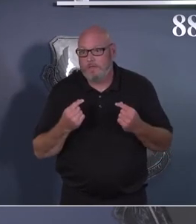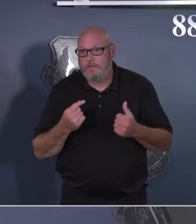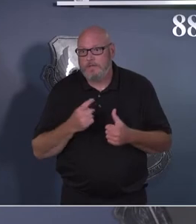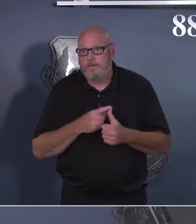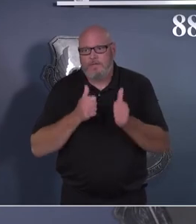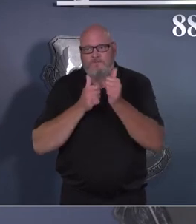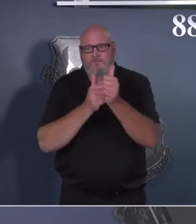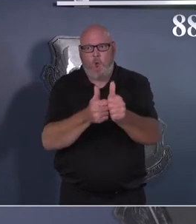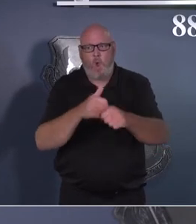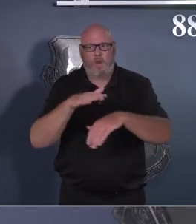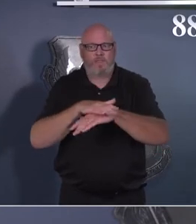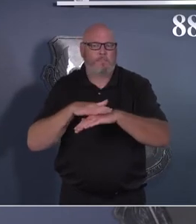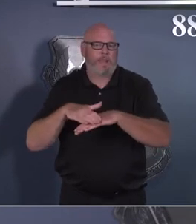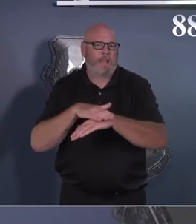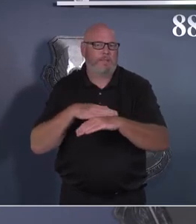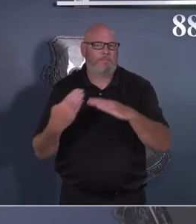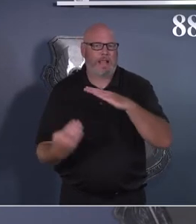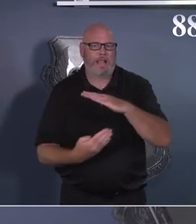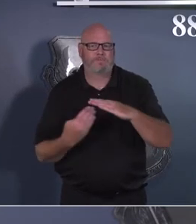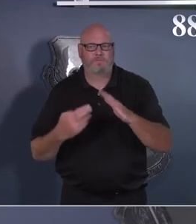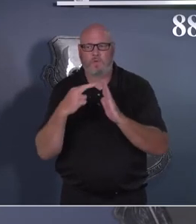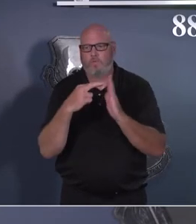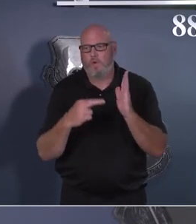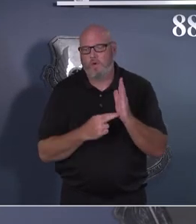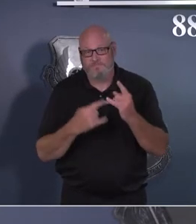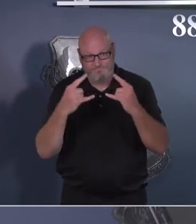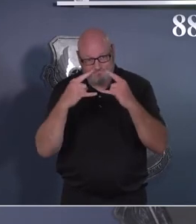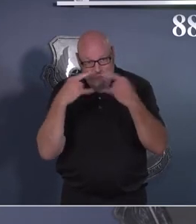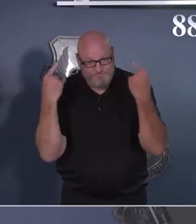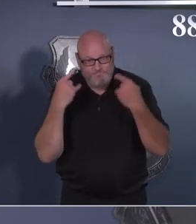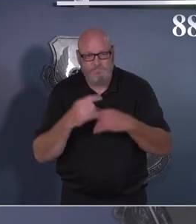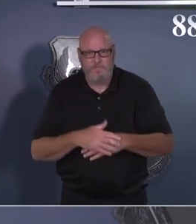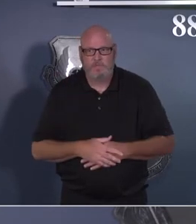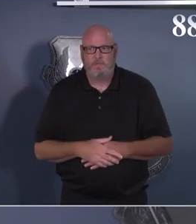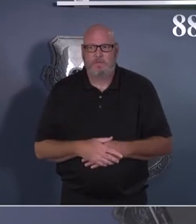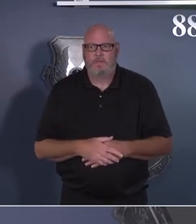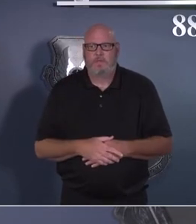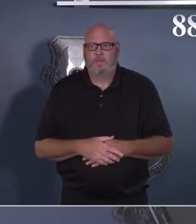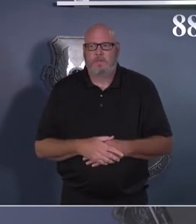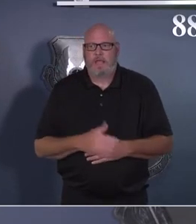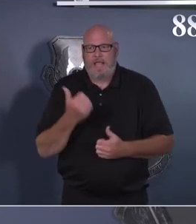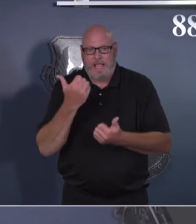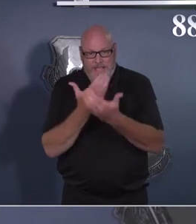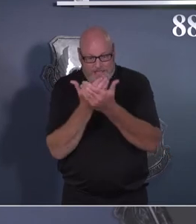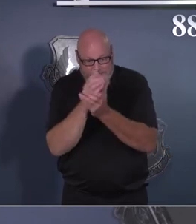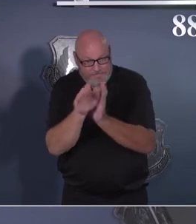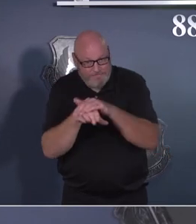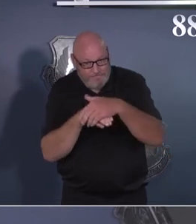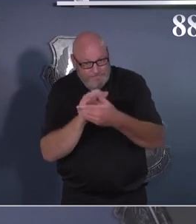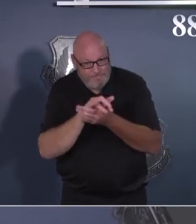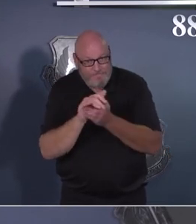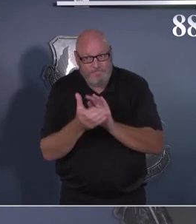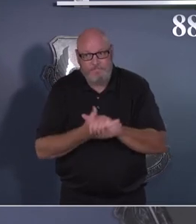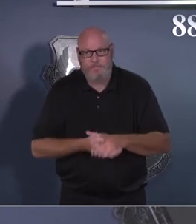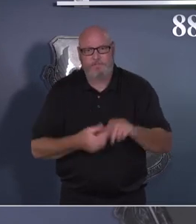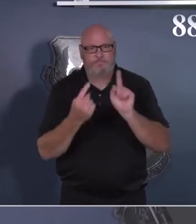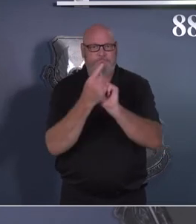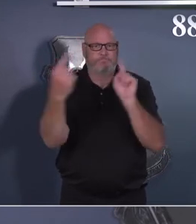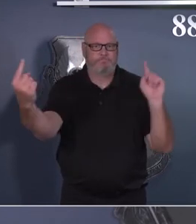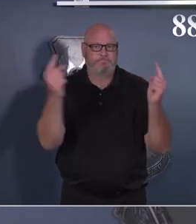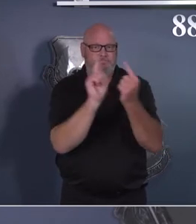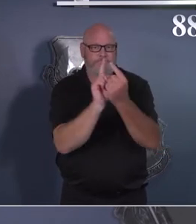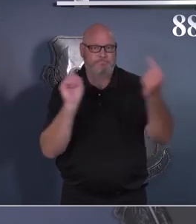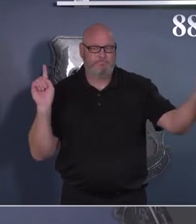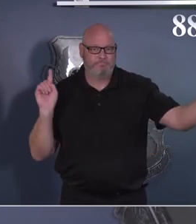mitigating measures. Wear that mask. Good hygiene. Physical distancing. Optimize